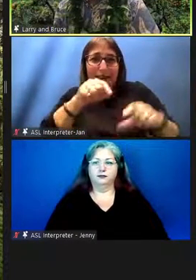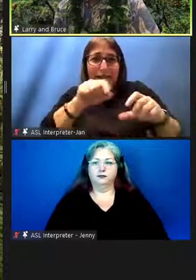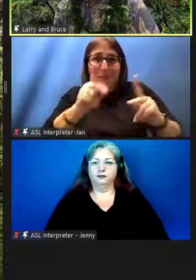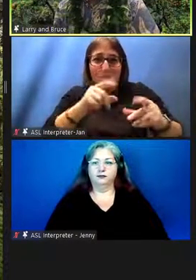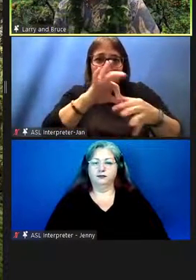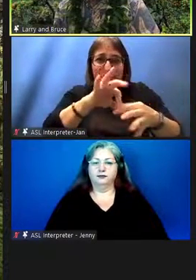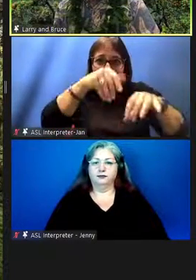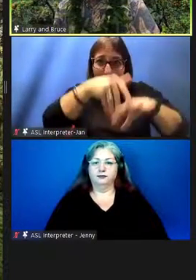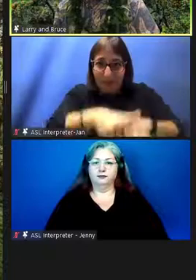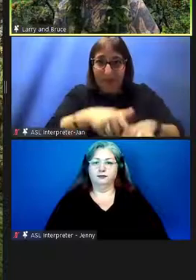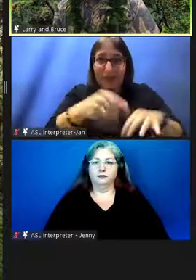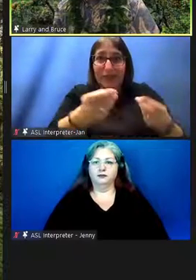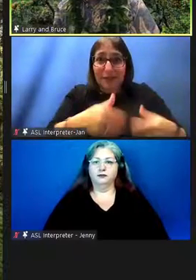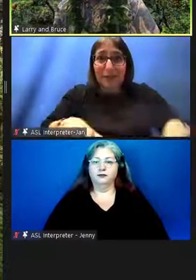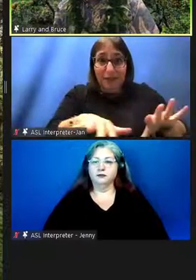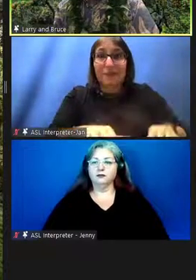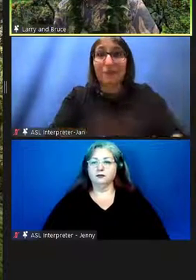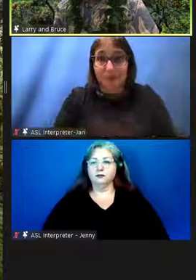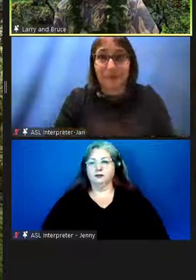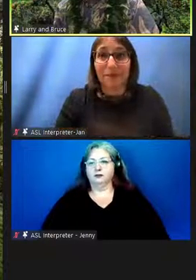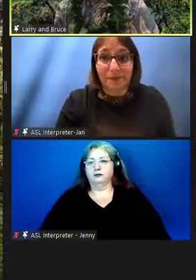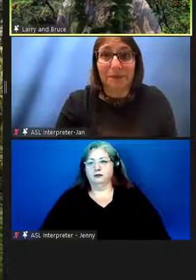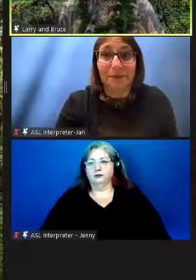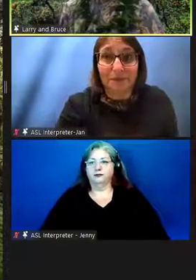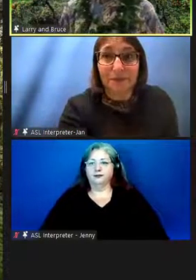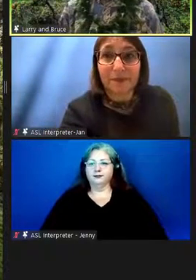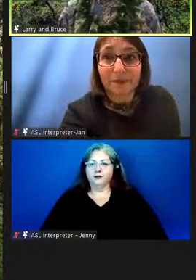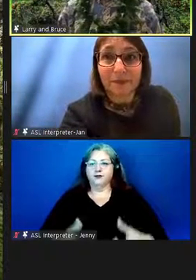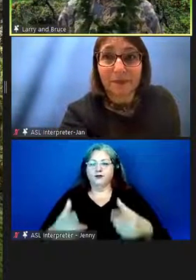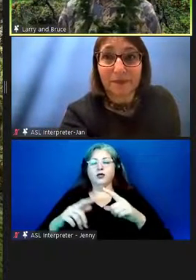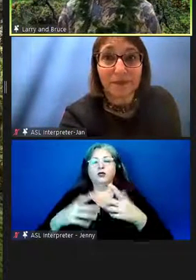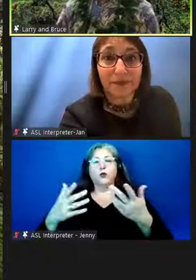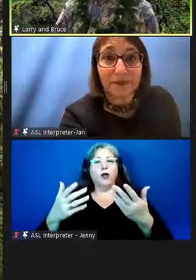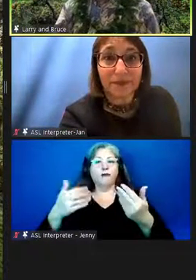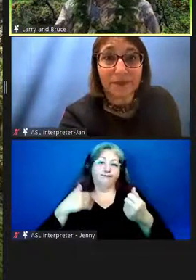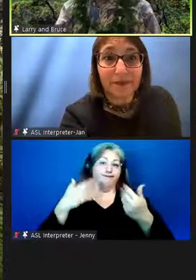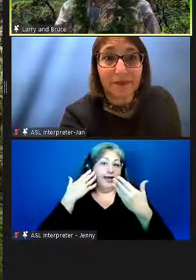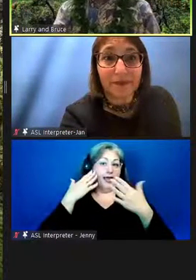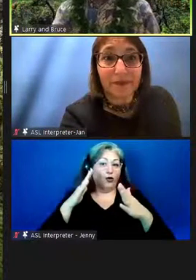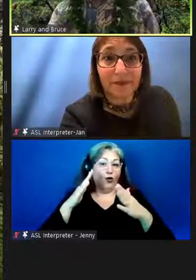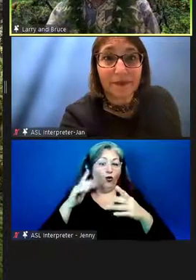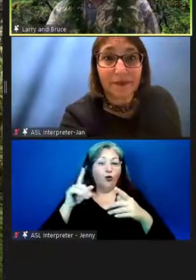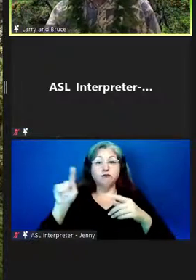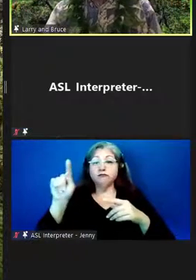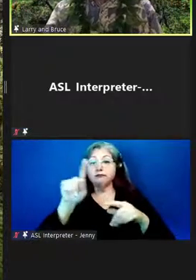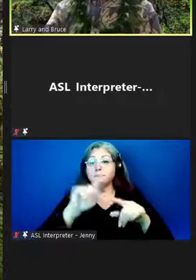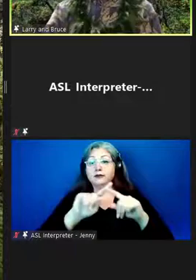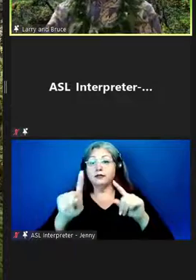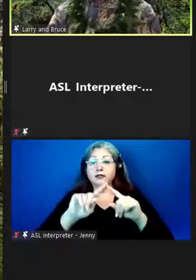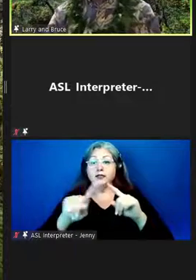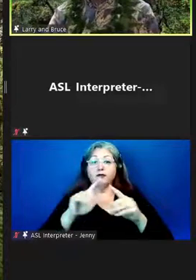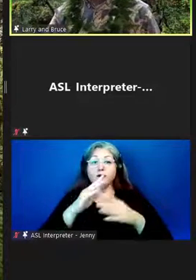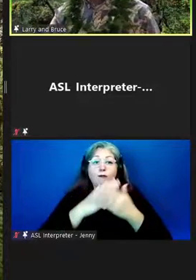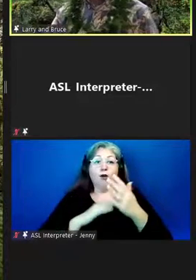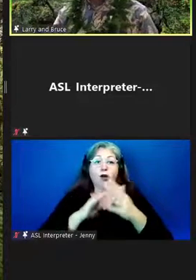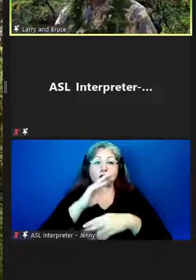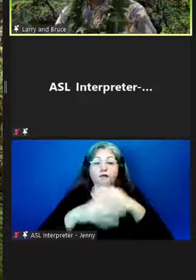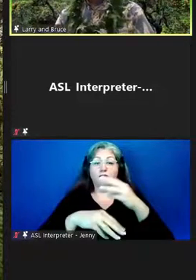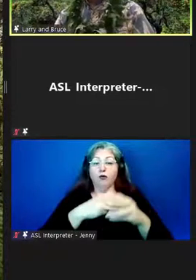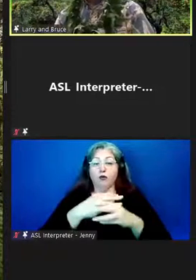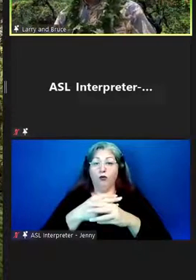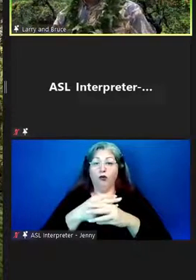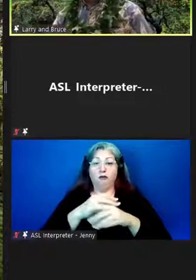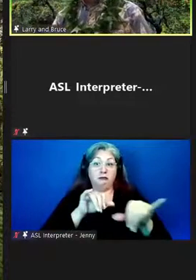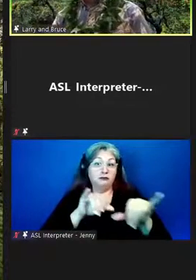i don't know in different places of the world if that's the same situation